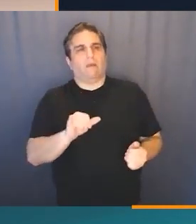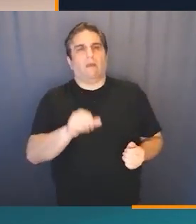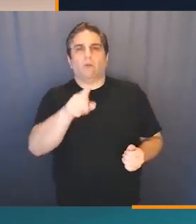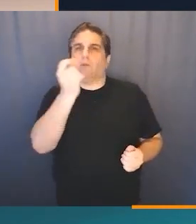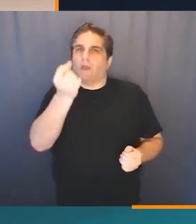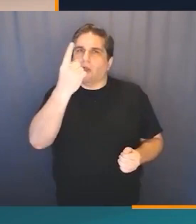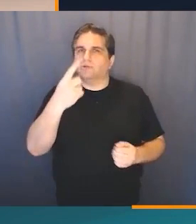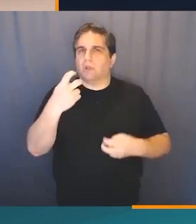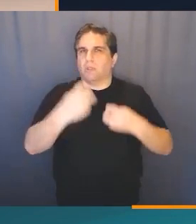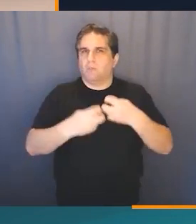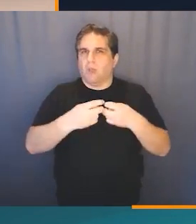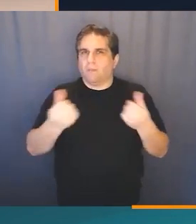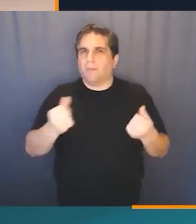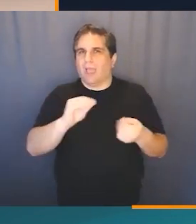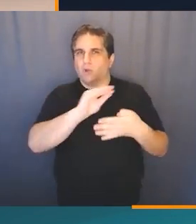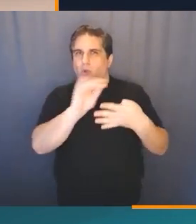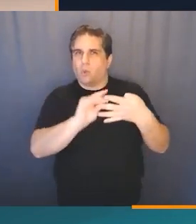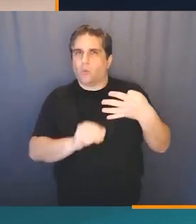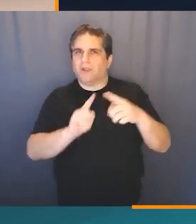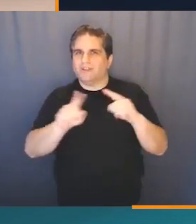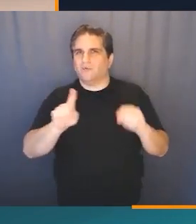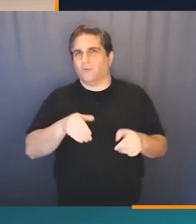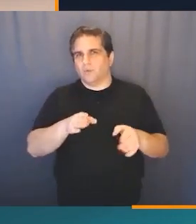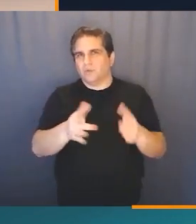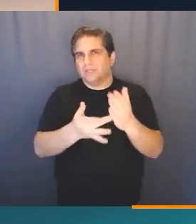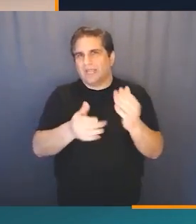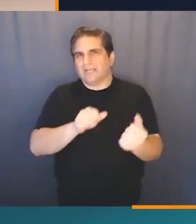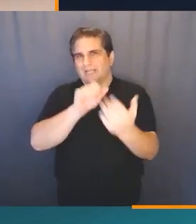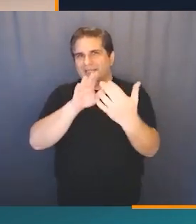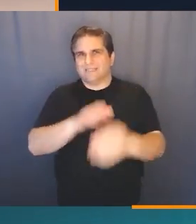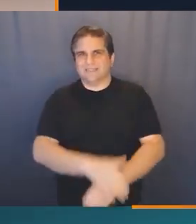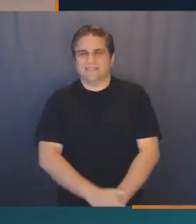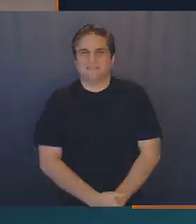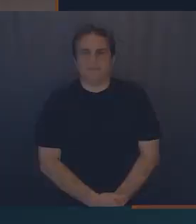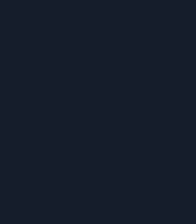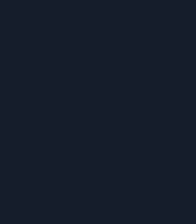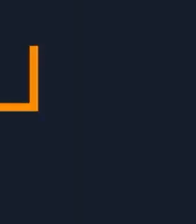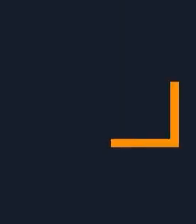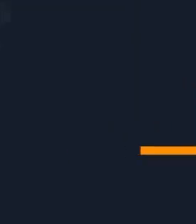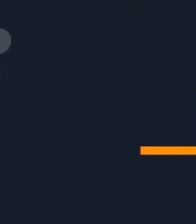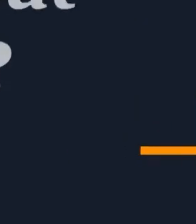solution. So this will demonstrate your awareness of coding techniques.